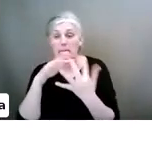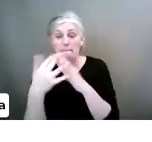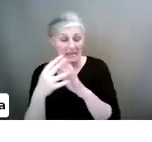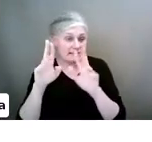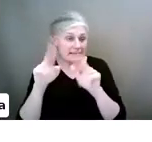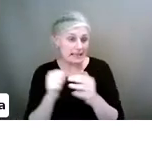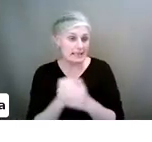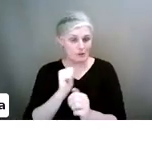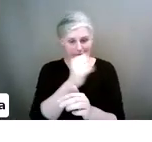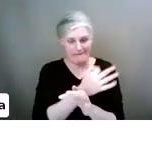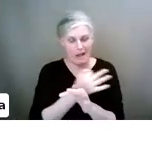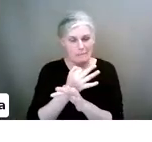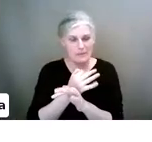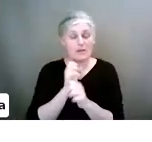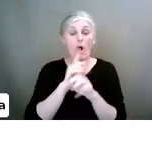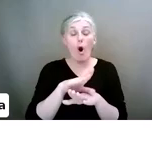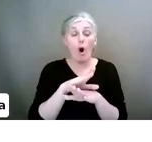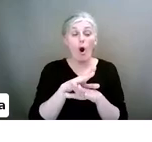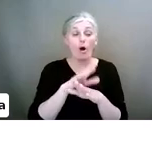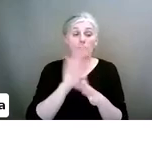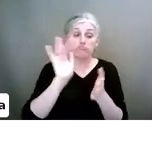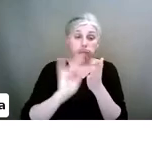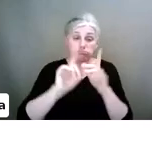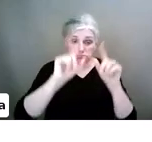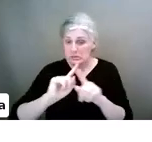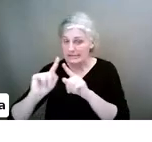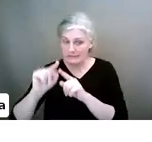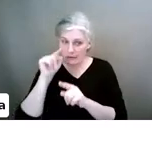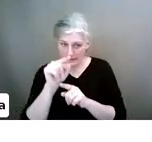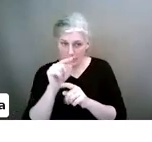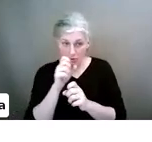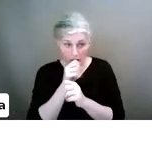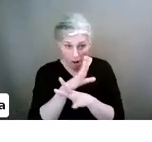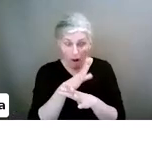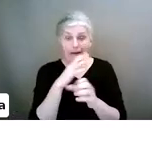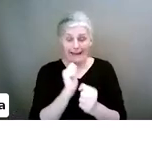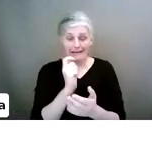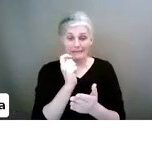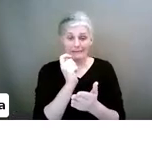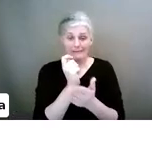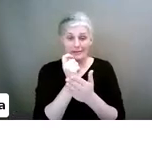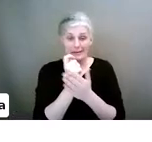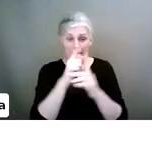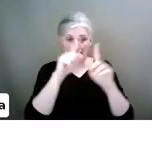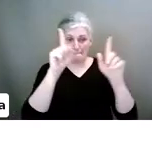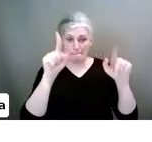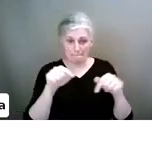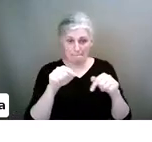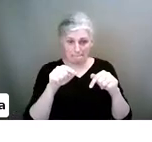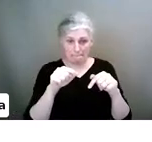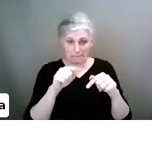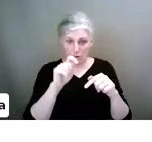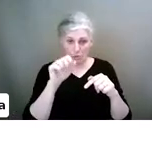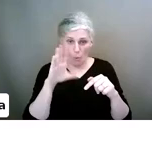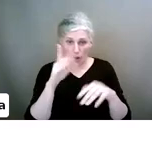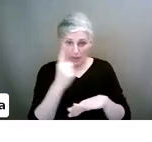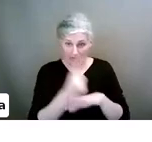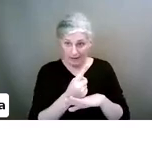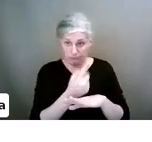All devices. All devices have screen time tools in them. You just have to find them.